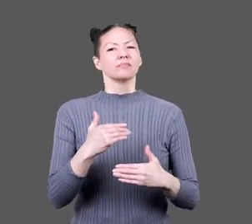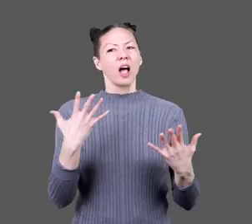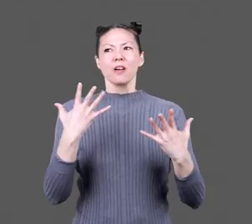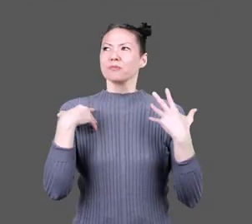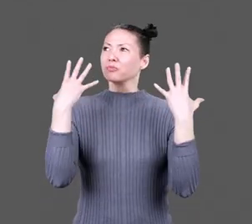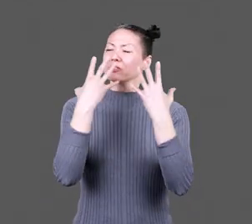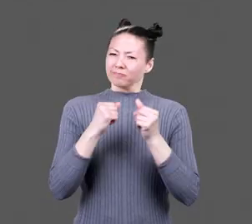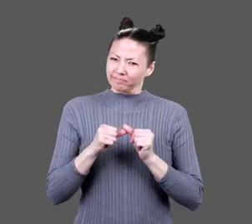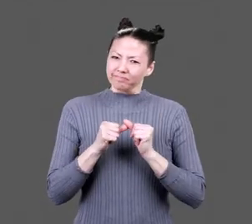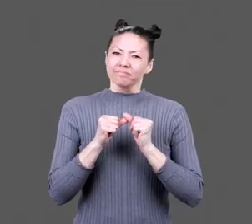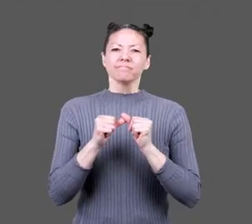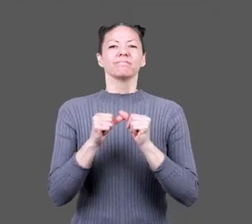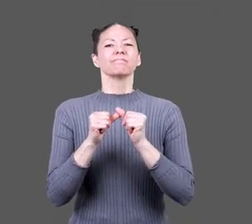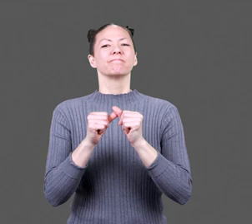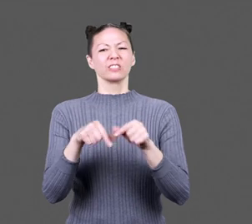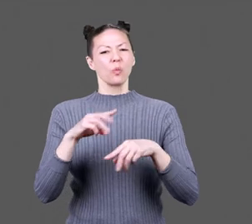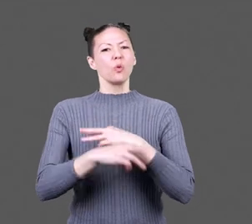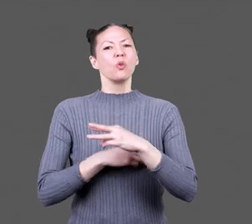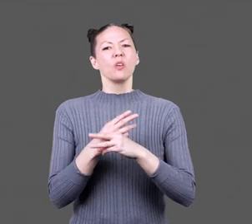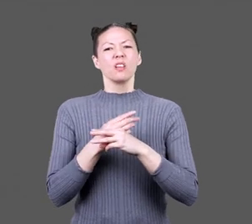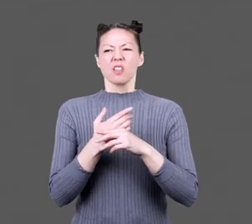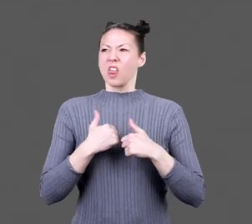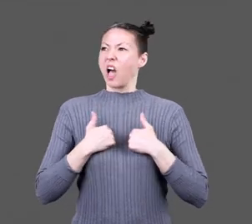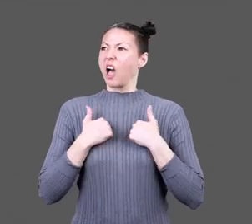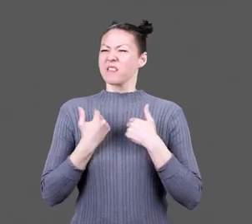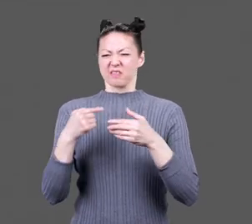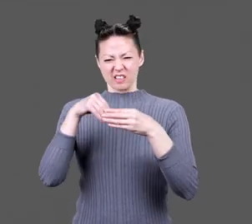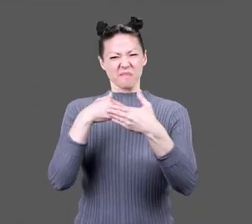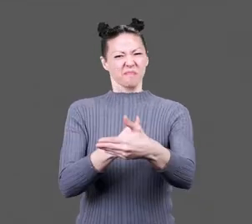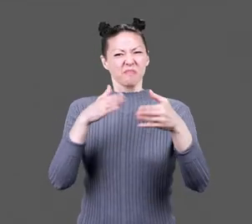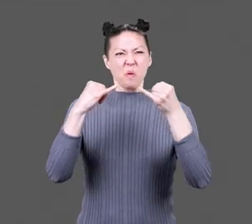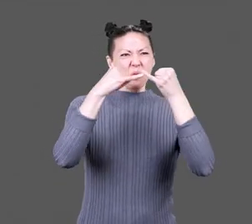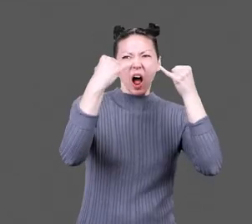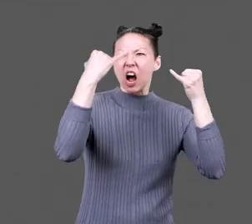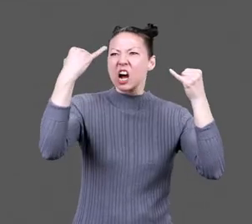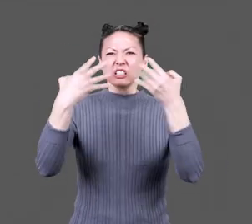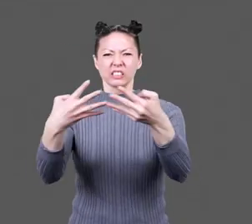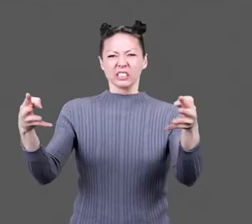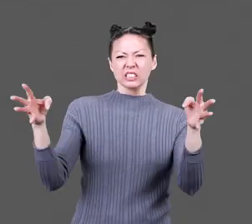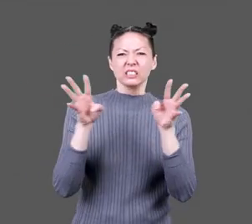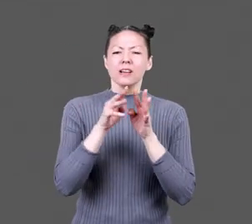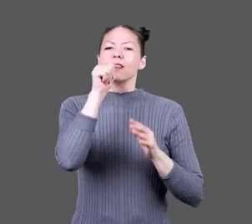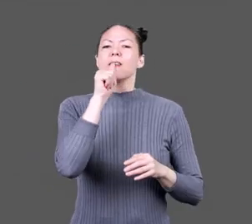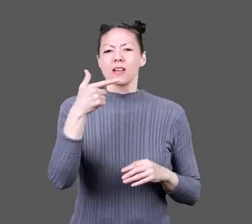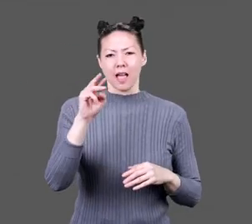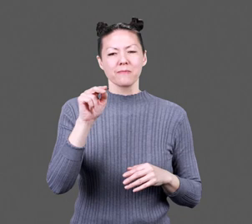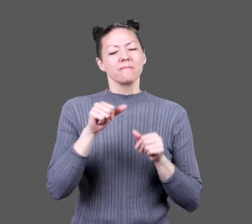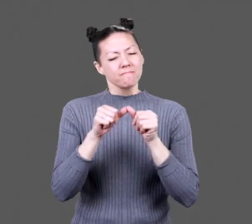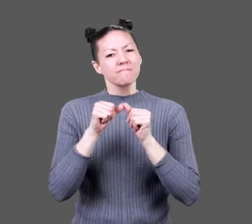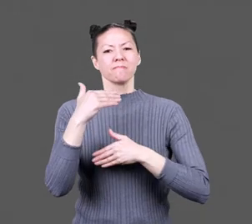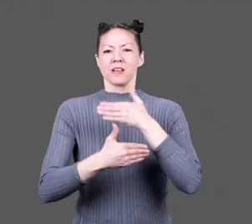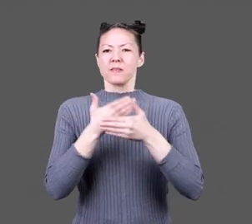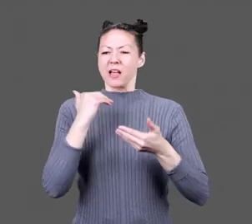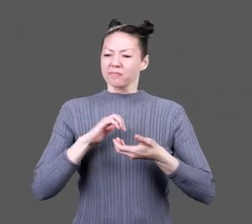enduring. We were bringing what beauty we could to life behind barbed wire. Gaman brought us together to